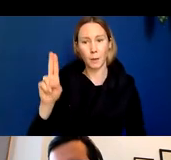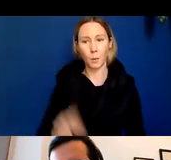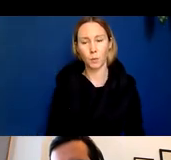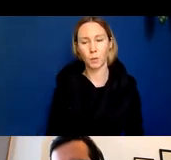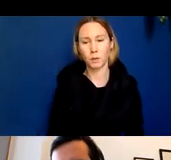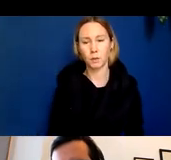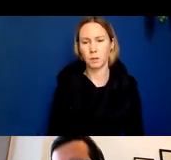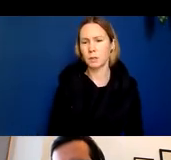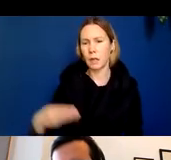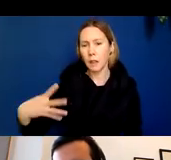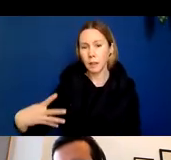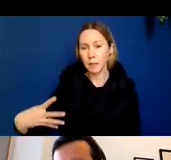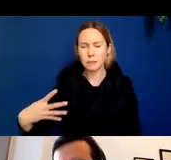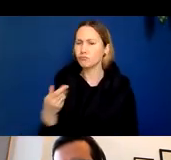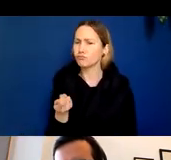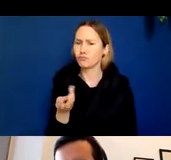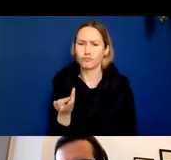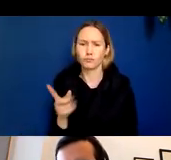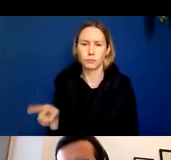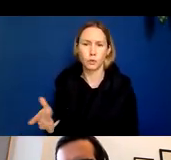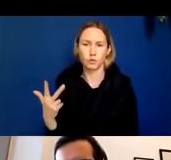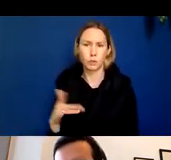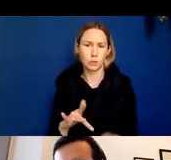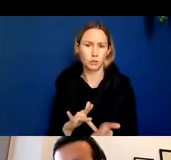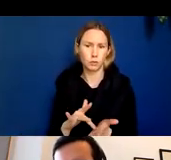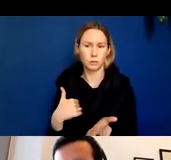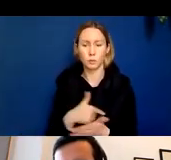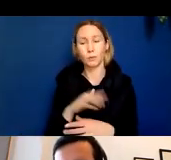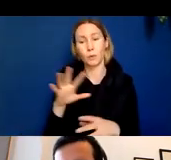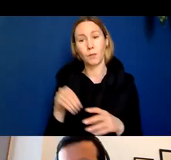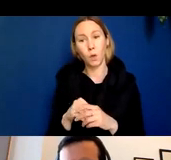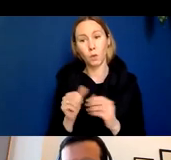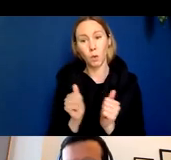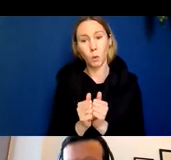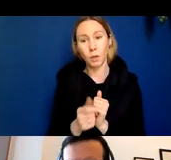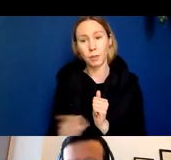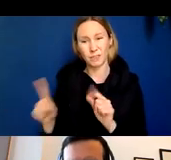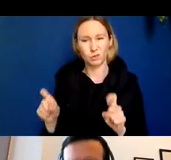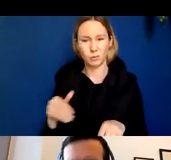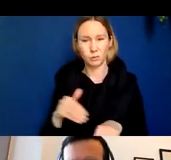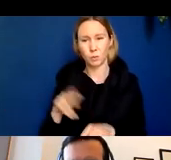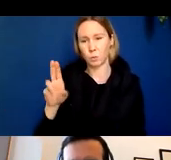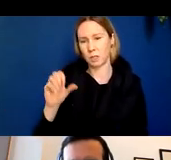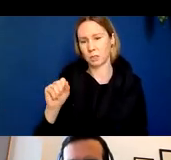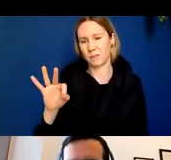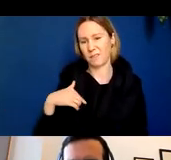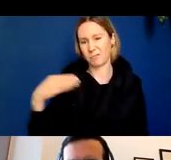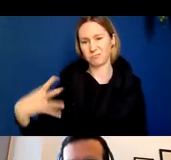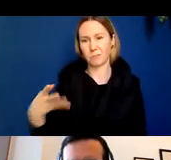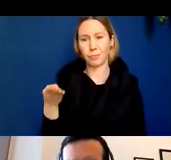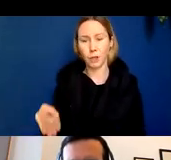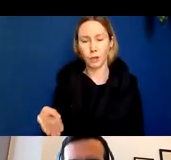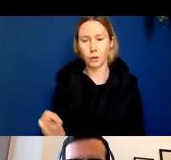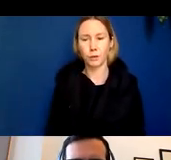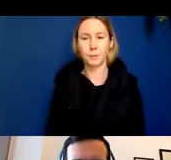exhaustive list these are just three drugs we were involved with these three trials at UCSF so I listed them there and I'm going to